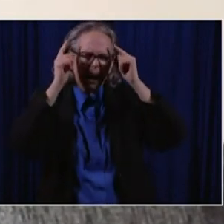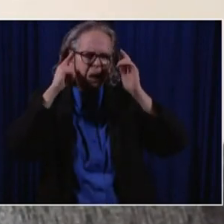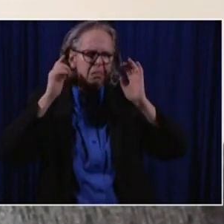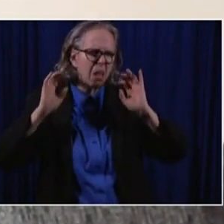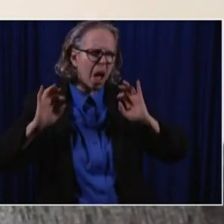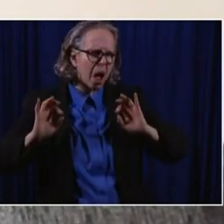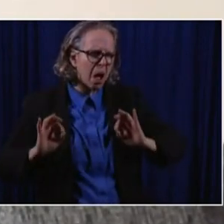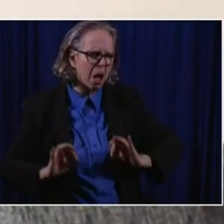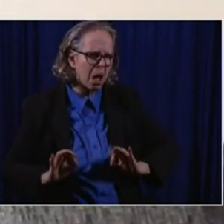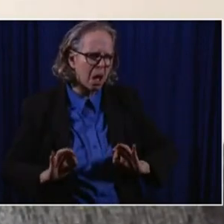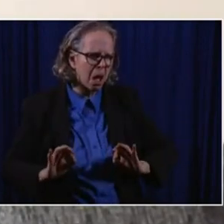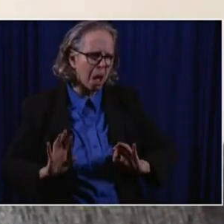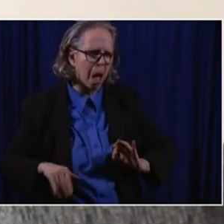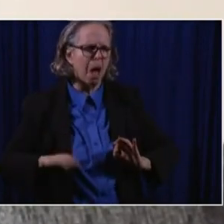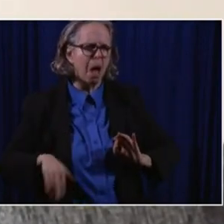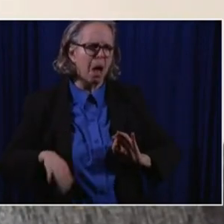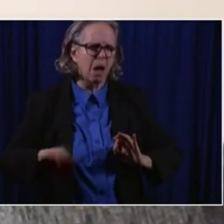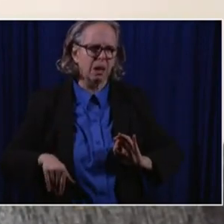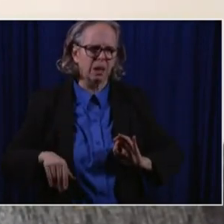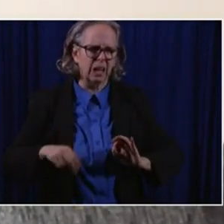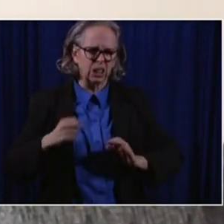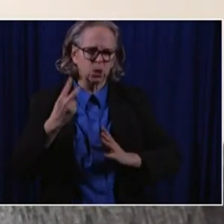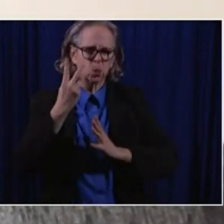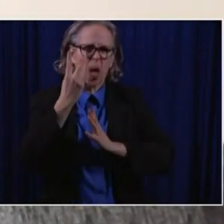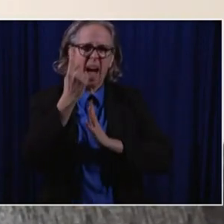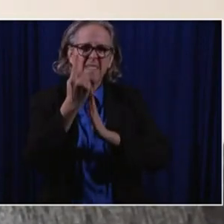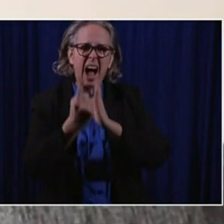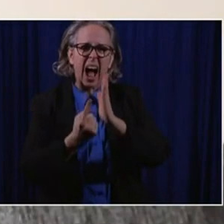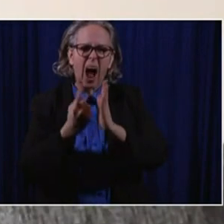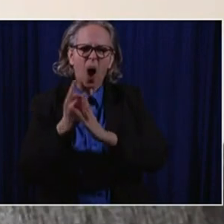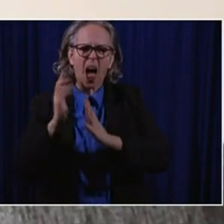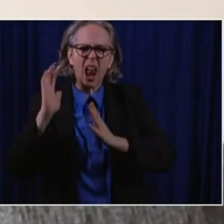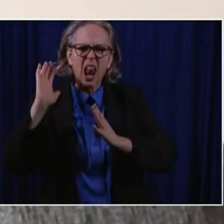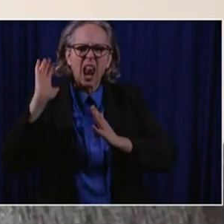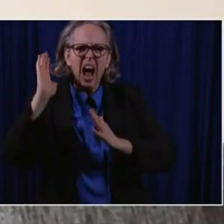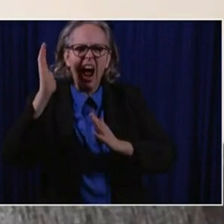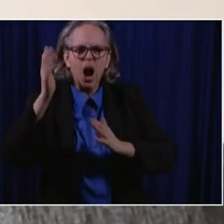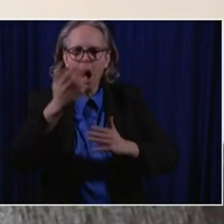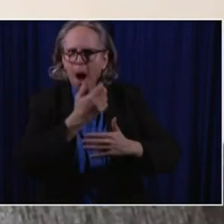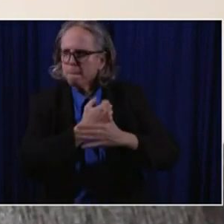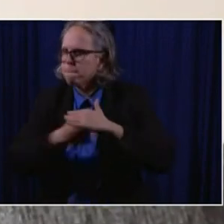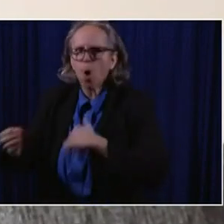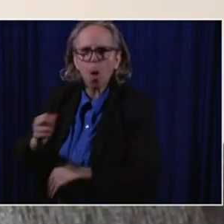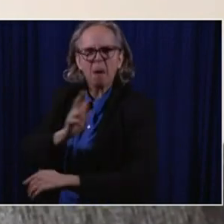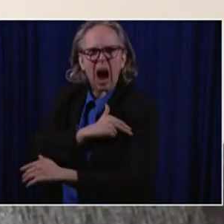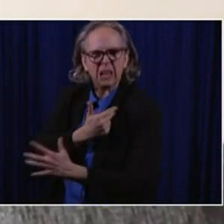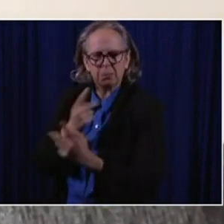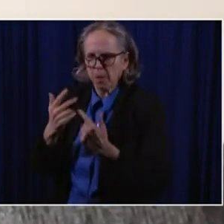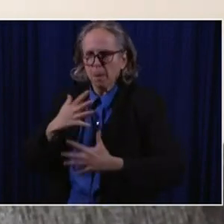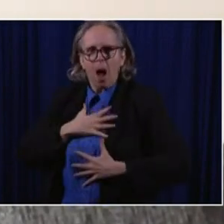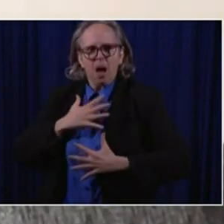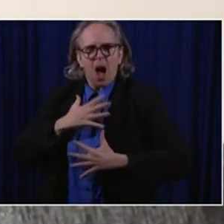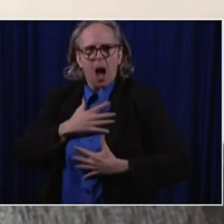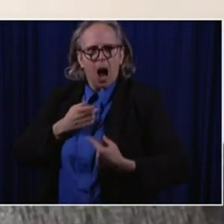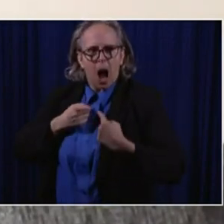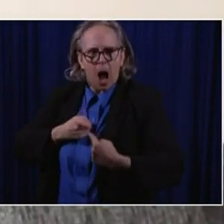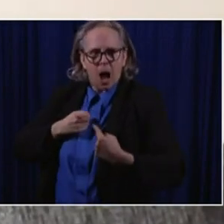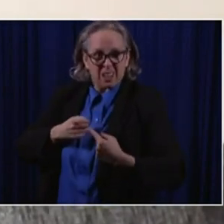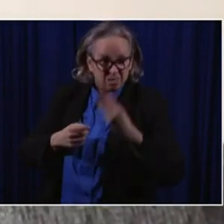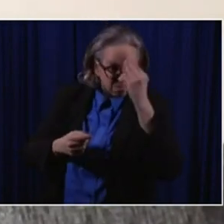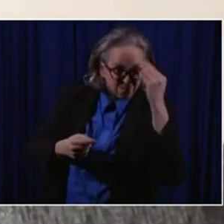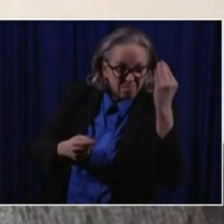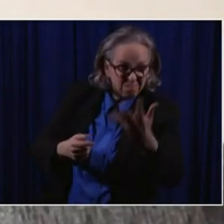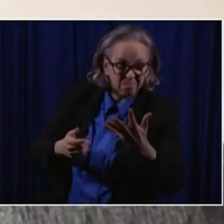And within 12 hours, I was hospitalized for difficulty breathing. I'm a healthy 37-year-old. I have